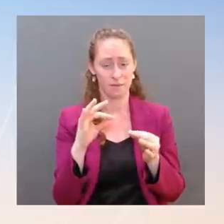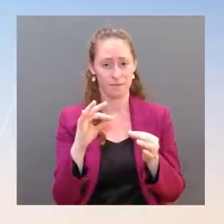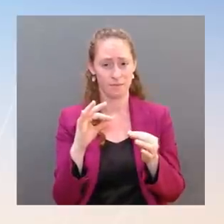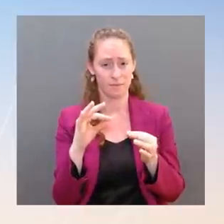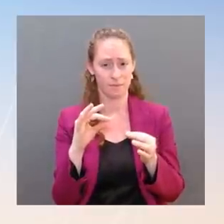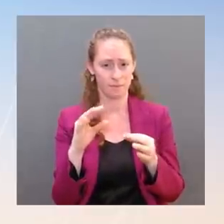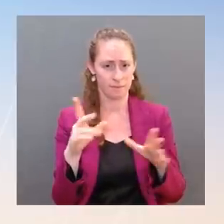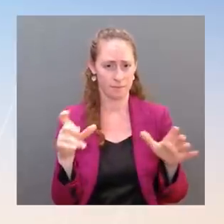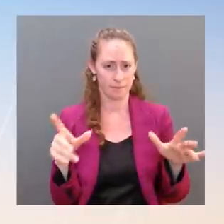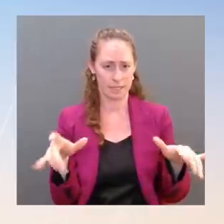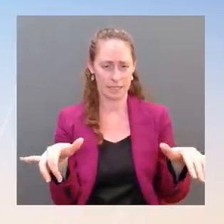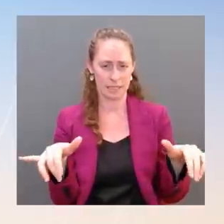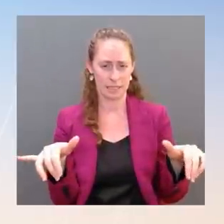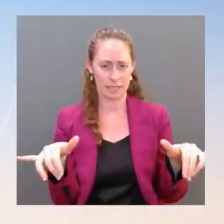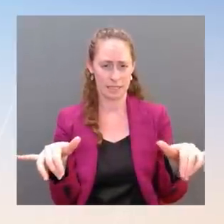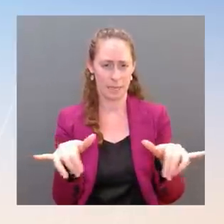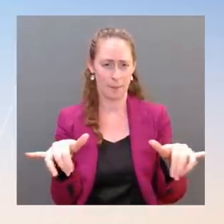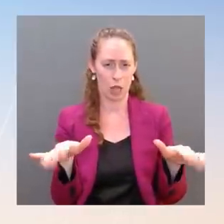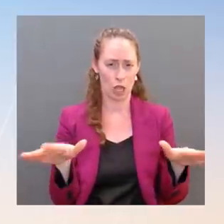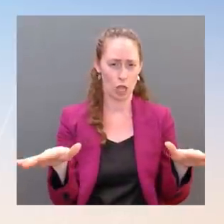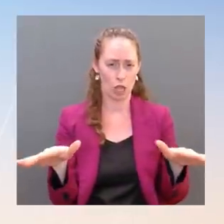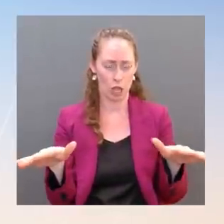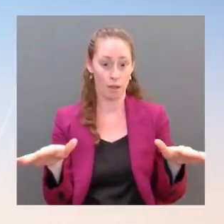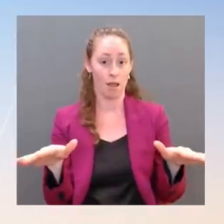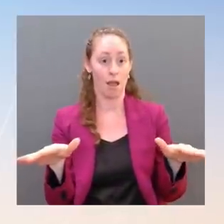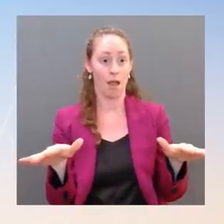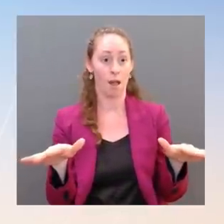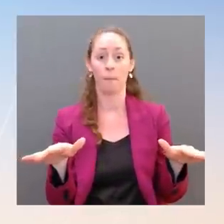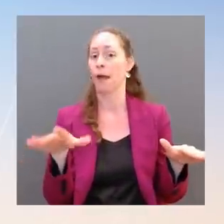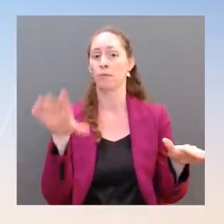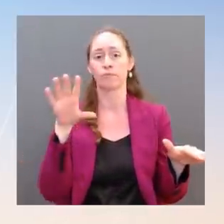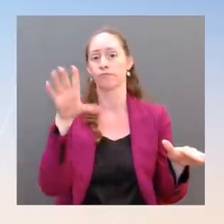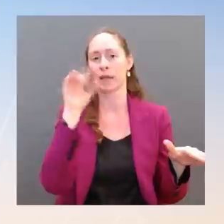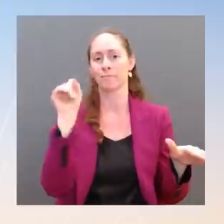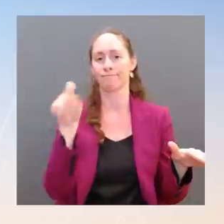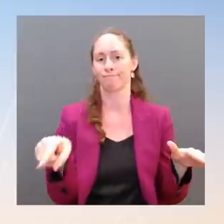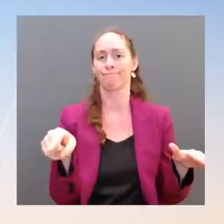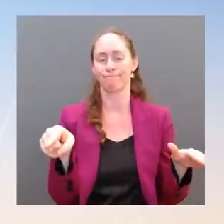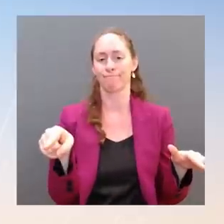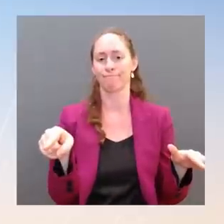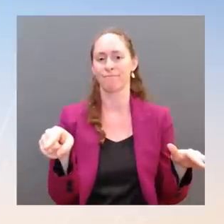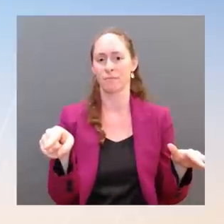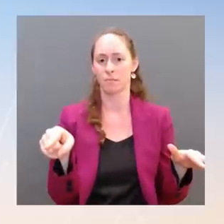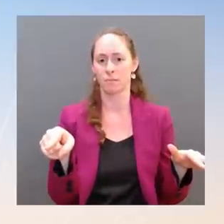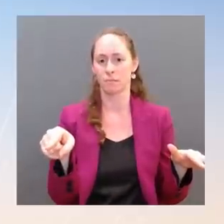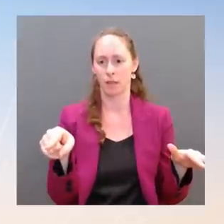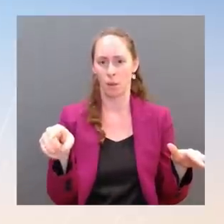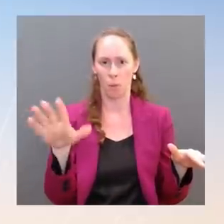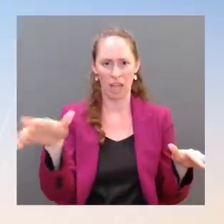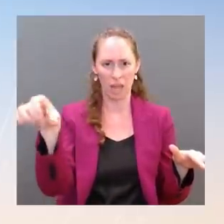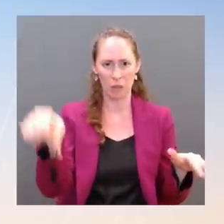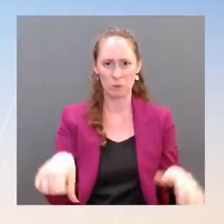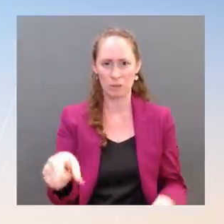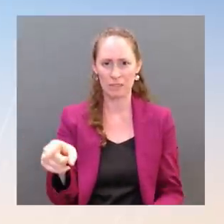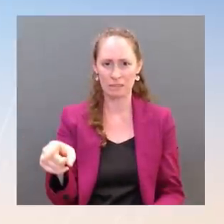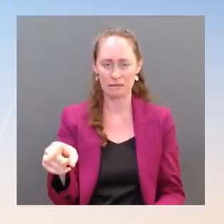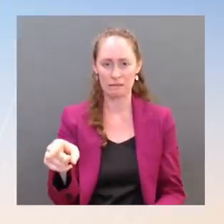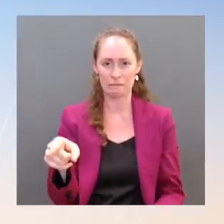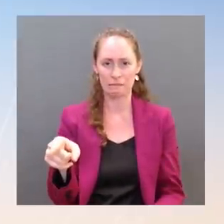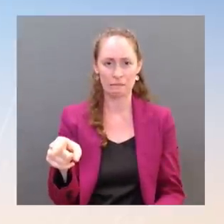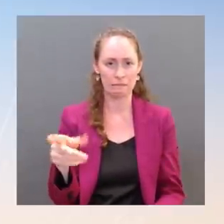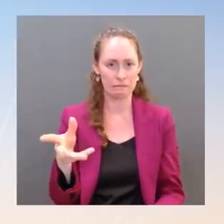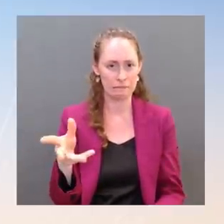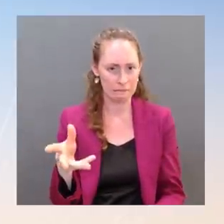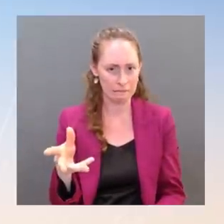to lose. So are there concerns within the President? And I mean, you can't speak to the politics of this. Ms.- The the President concerned that